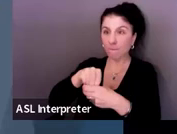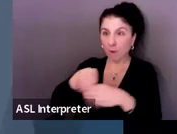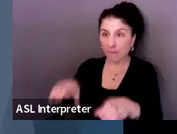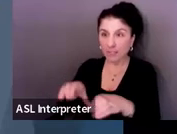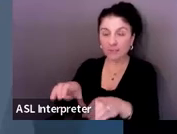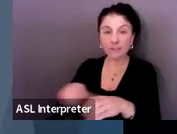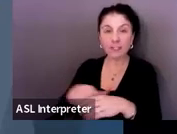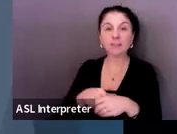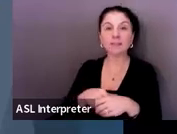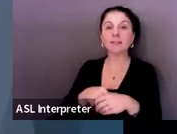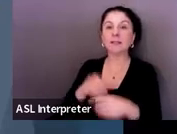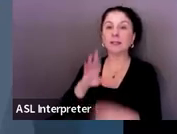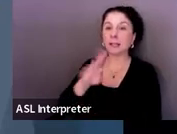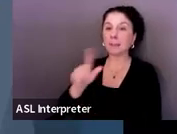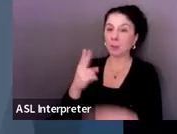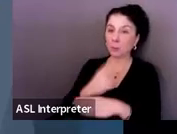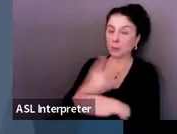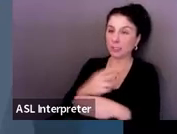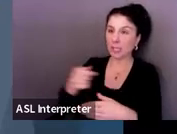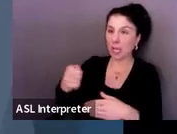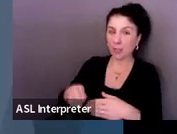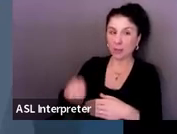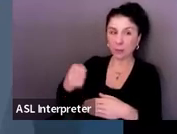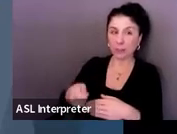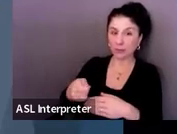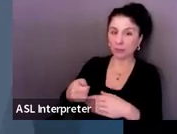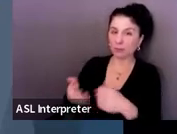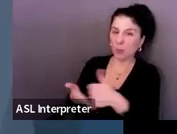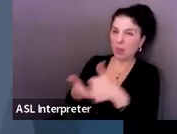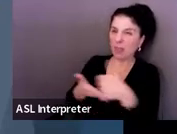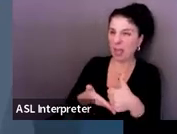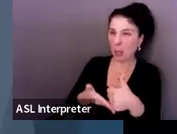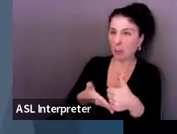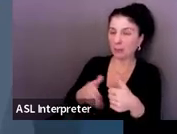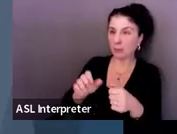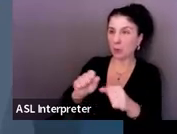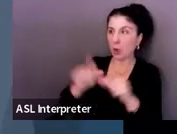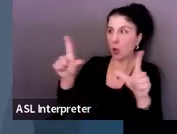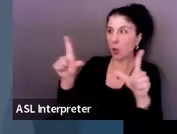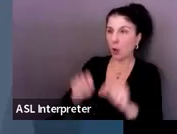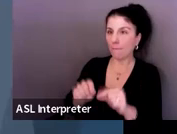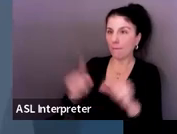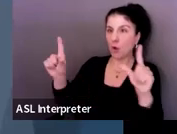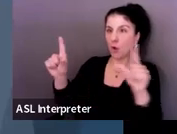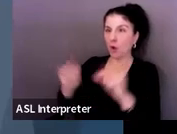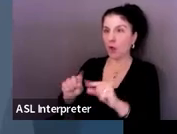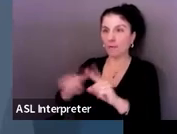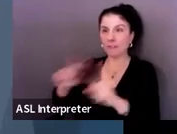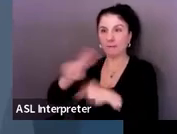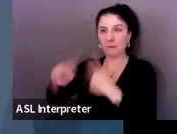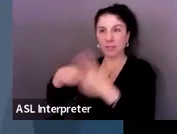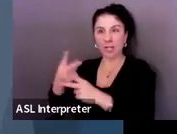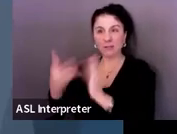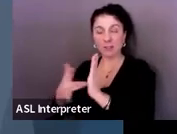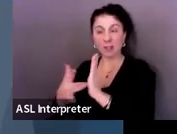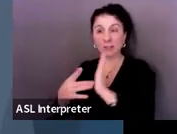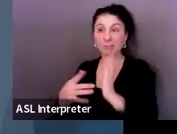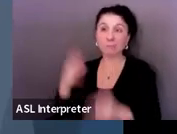And Bill likes using a switch with assistance to activate a variety of devices, including a radio and a computer.